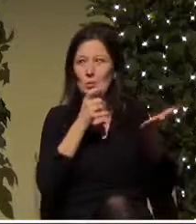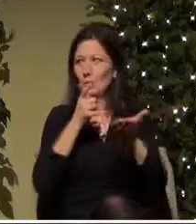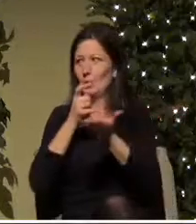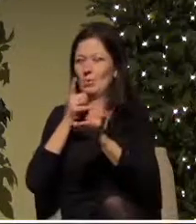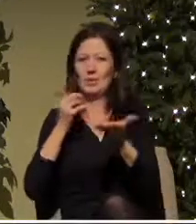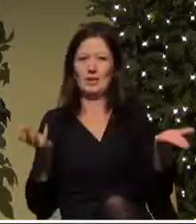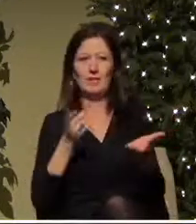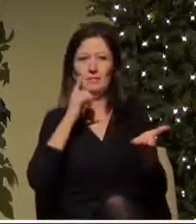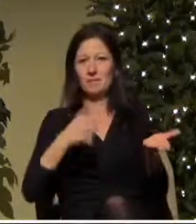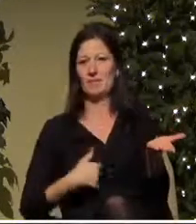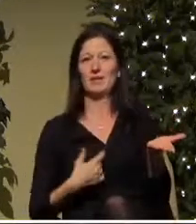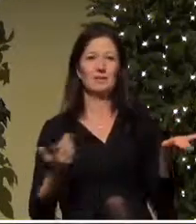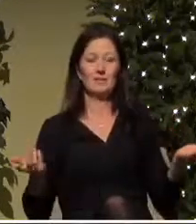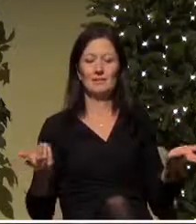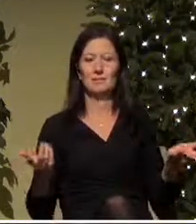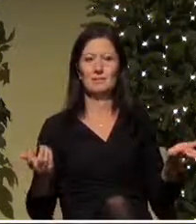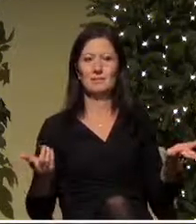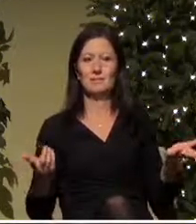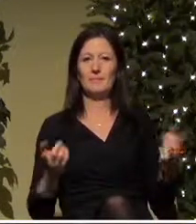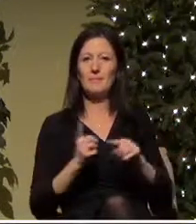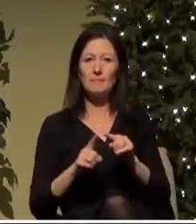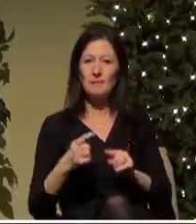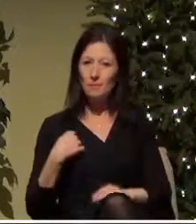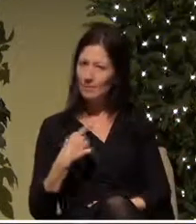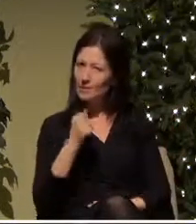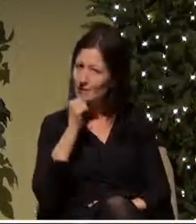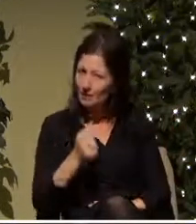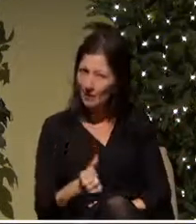it's the fact that we are not